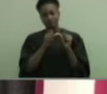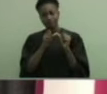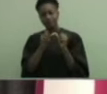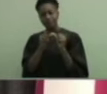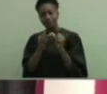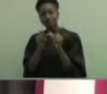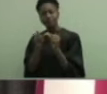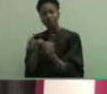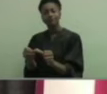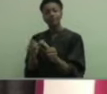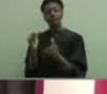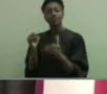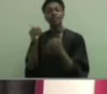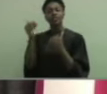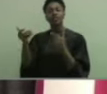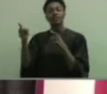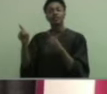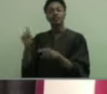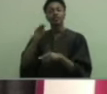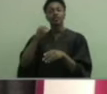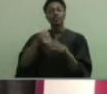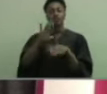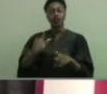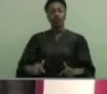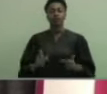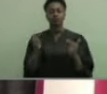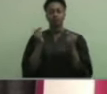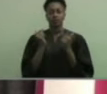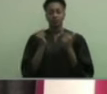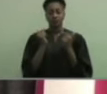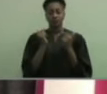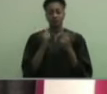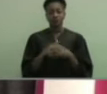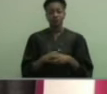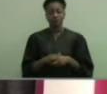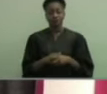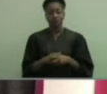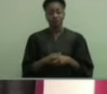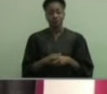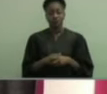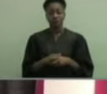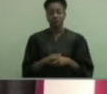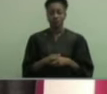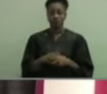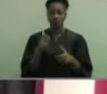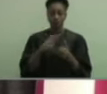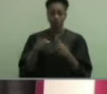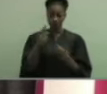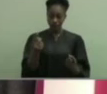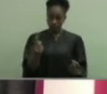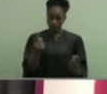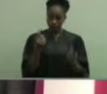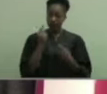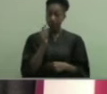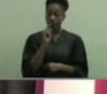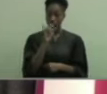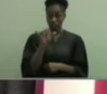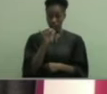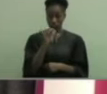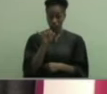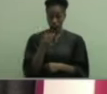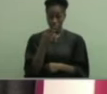new and next events in your life. Each of you came to Jenkins with the unique past